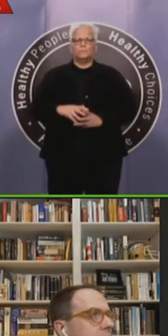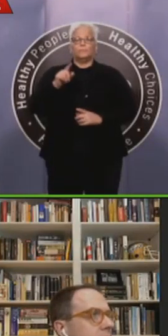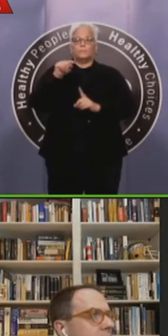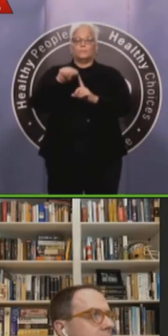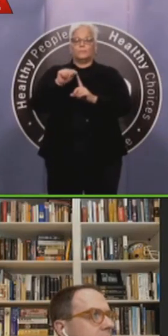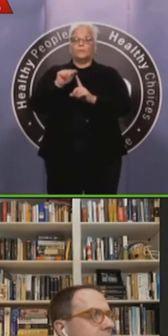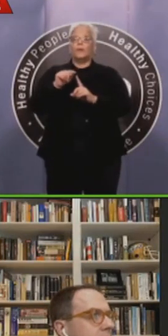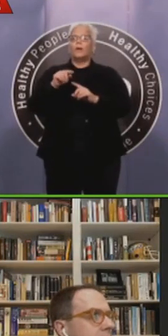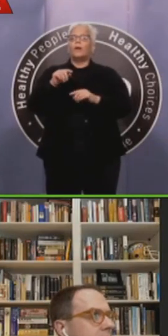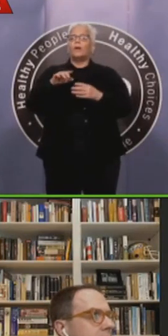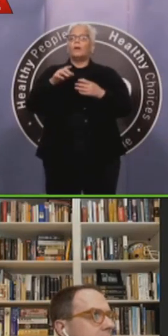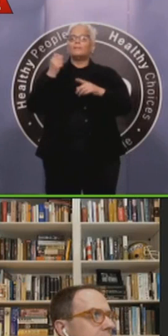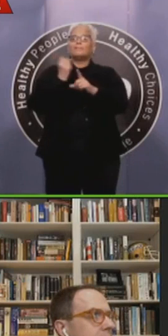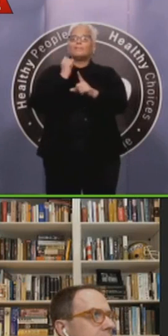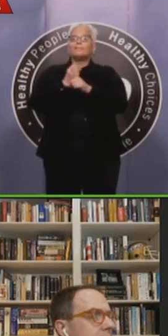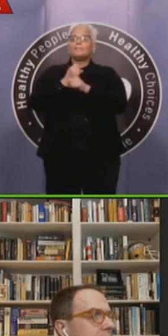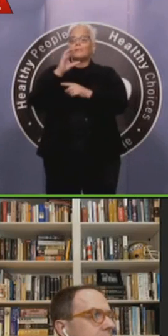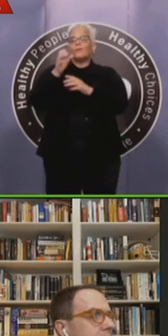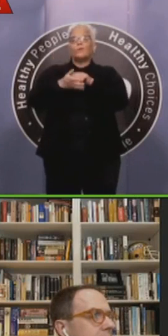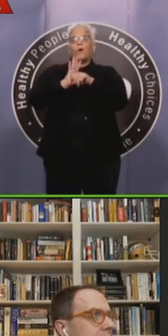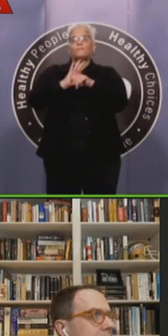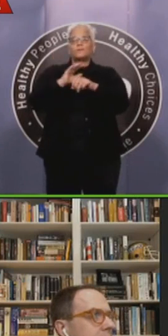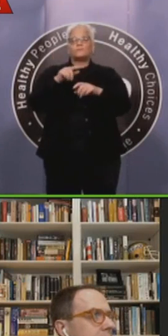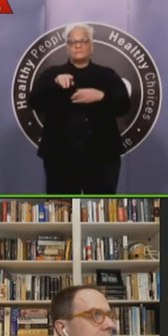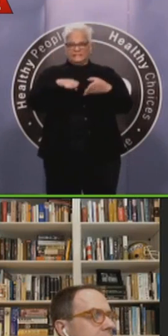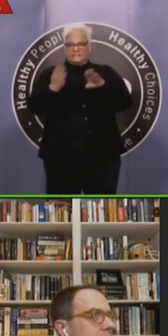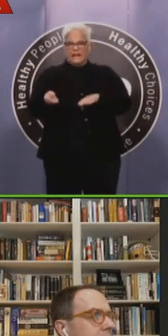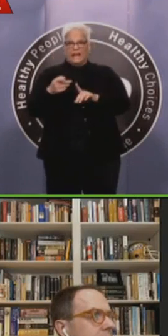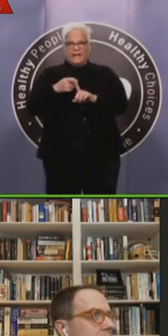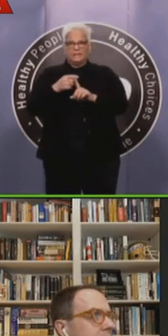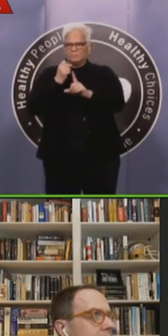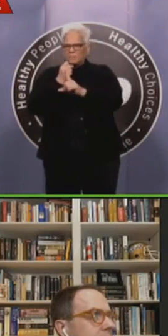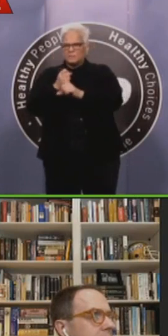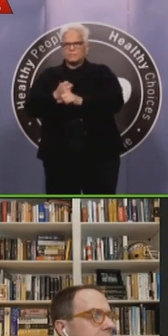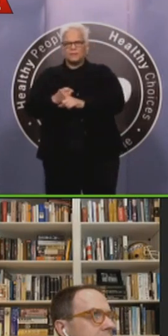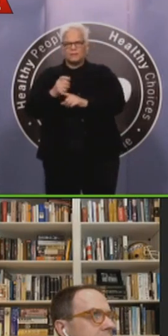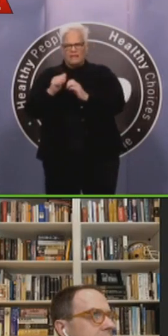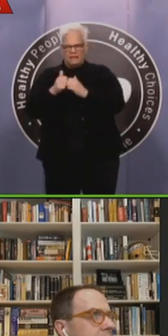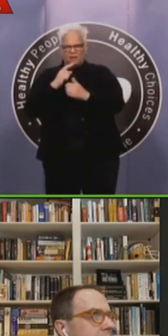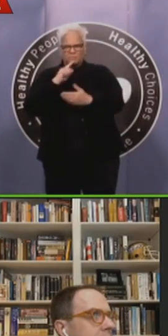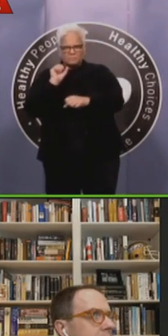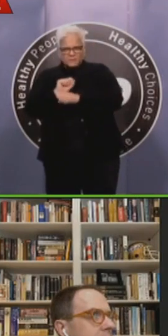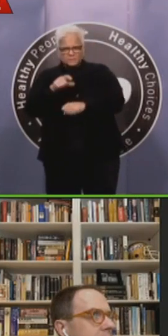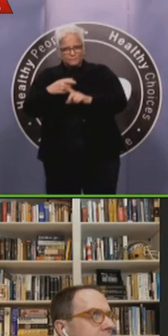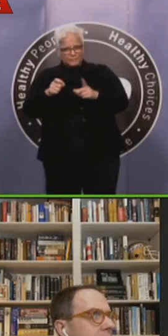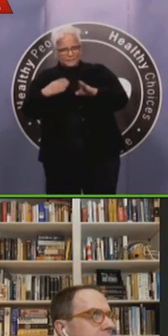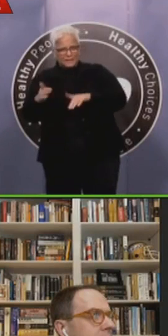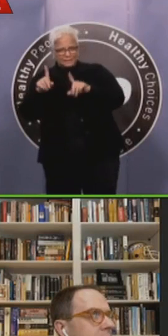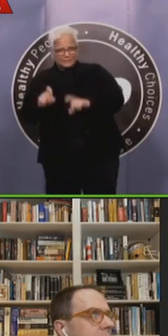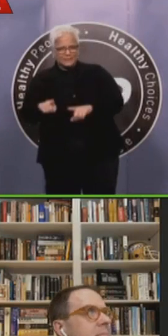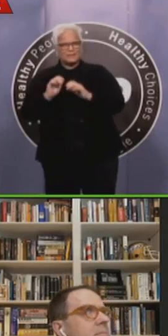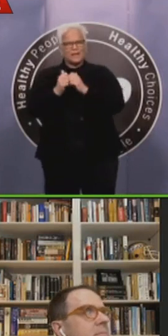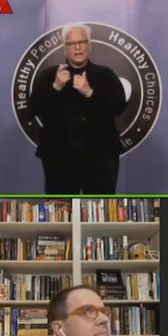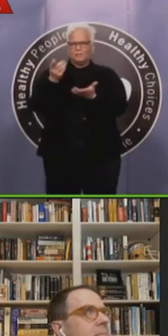enough available ICU beds and ventilators to meet the need for the number of cases that could be coming at the peak? What is the